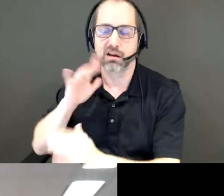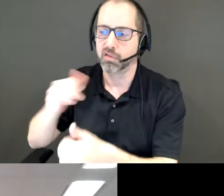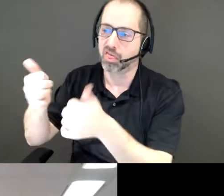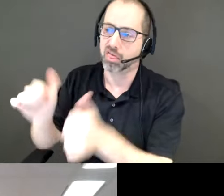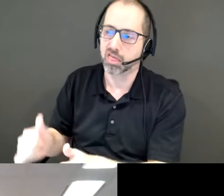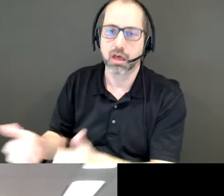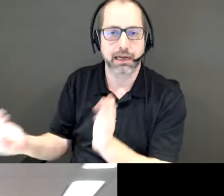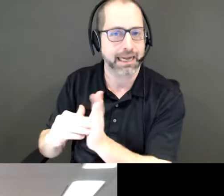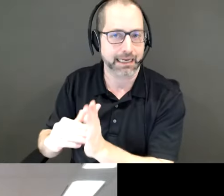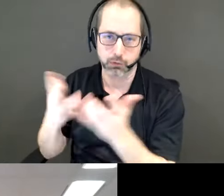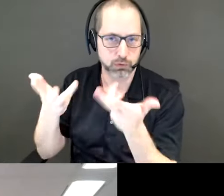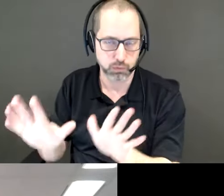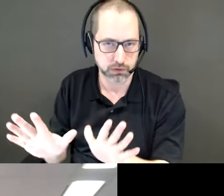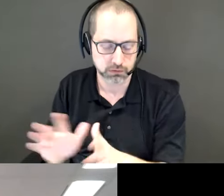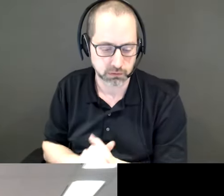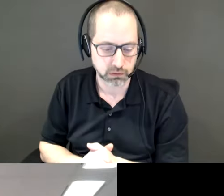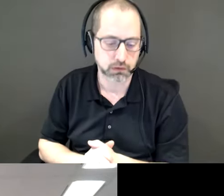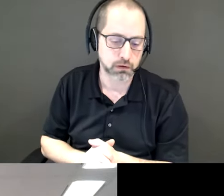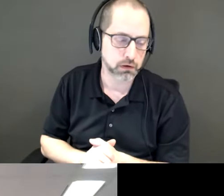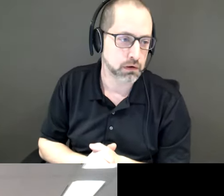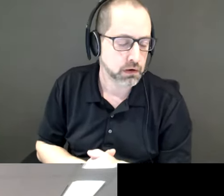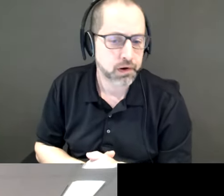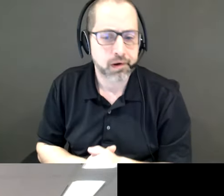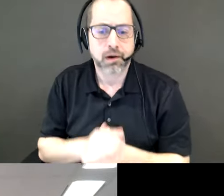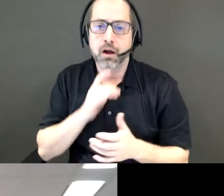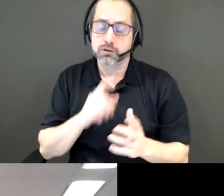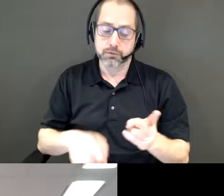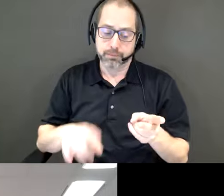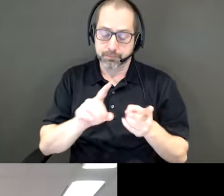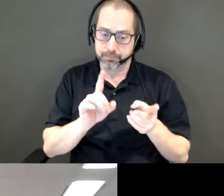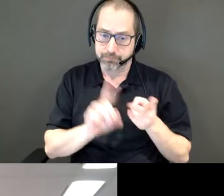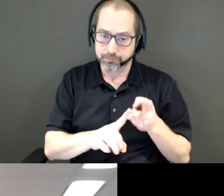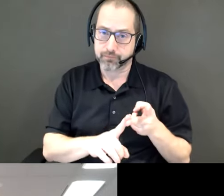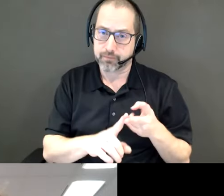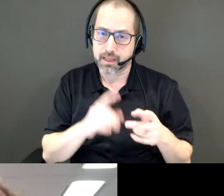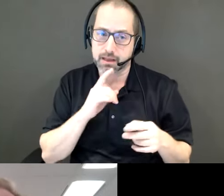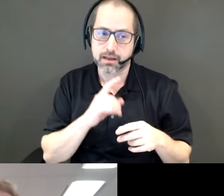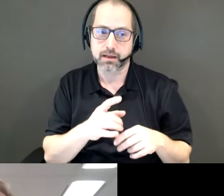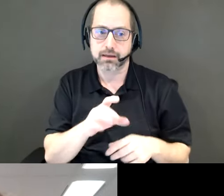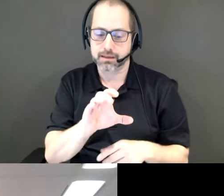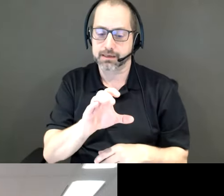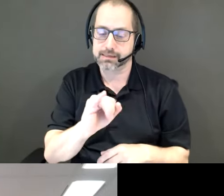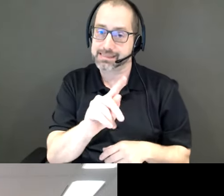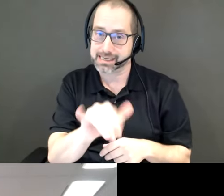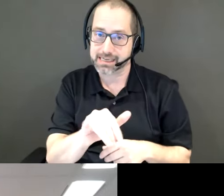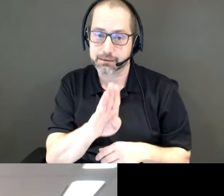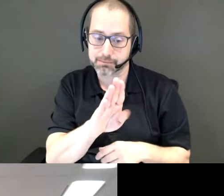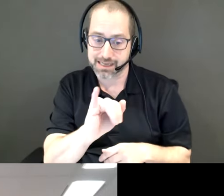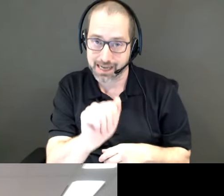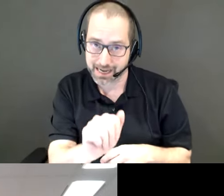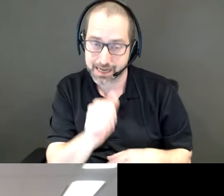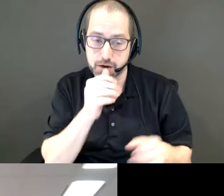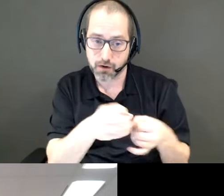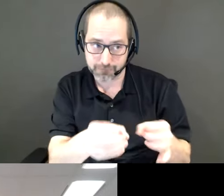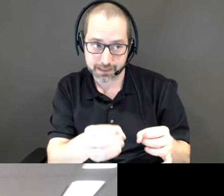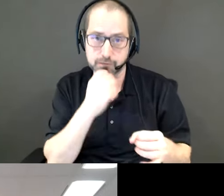underpasses again. I'd also like to recognize, Alana already did, thank you, but the City BIA Office, that's the Office in Economic Development